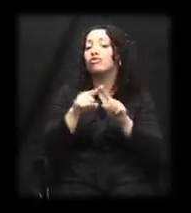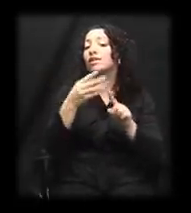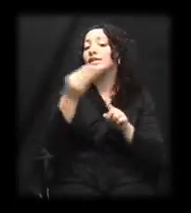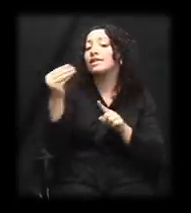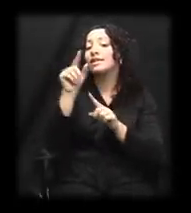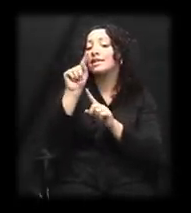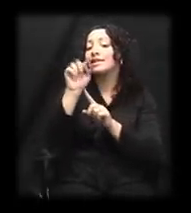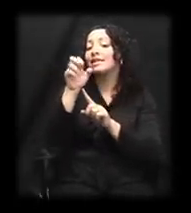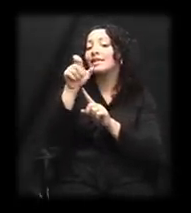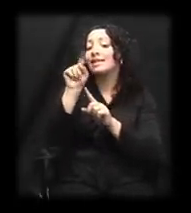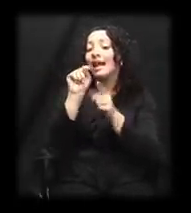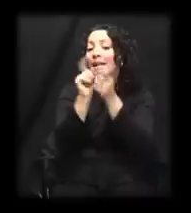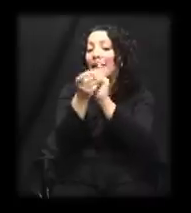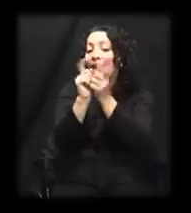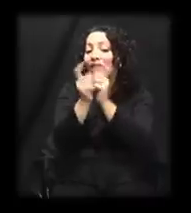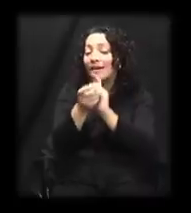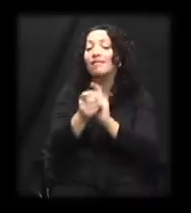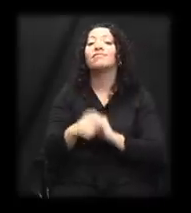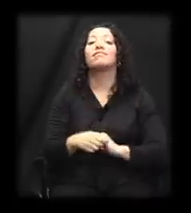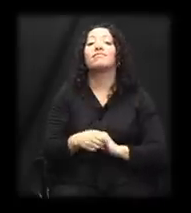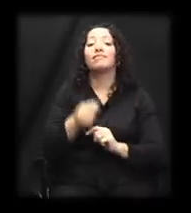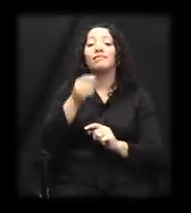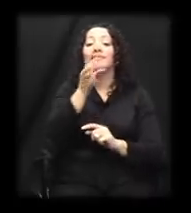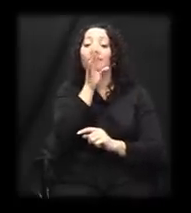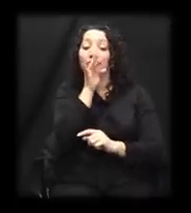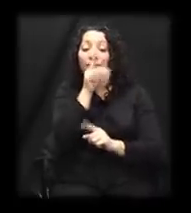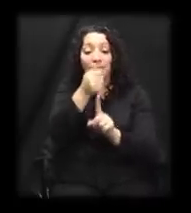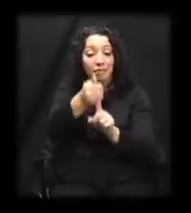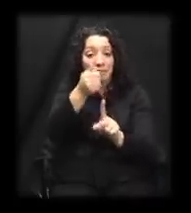Voice output. Speech recognition.